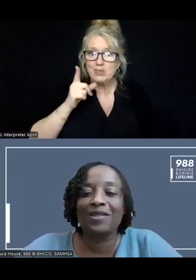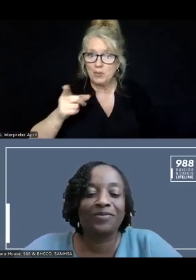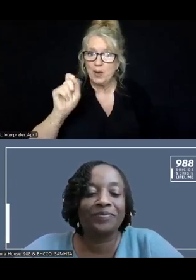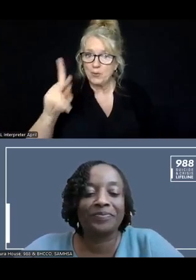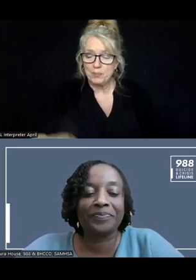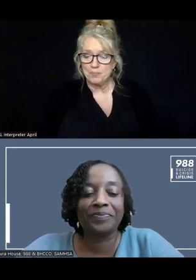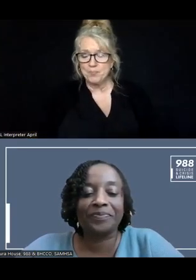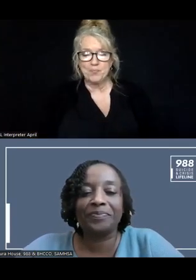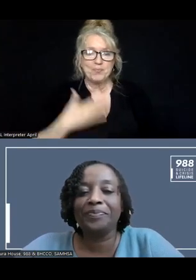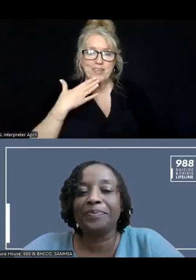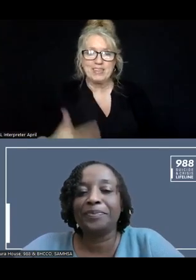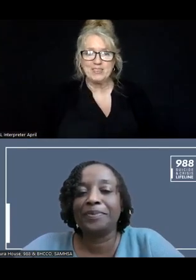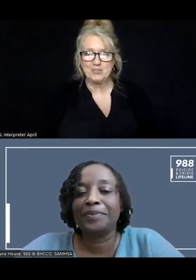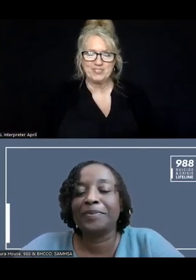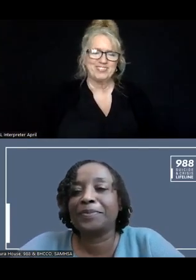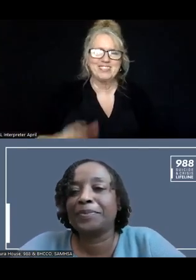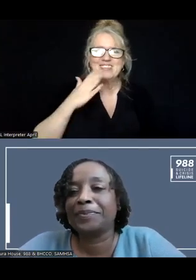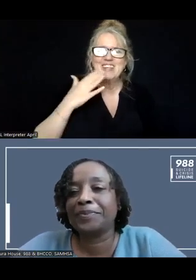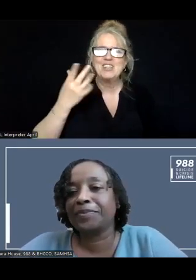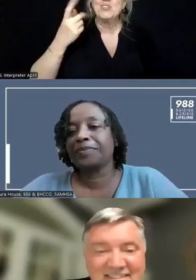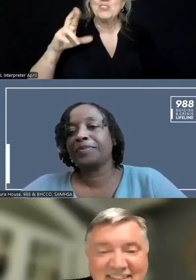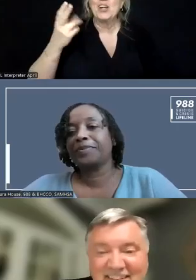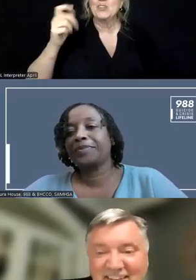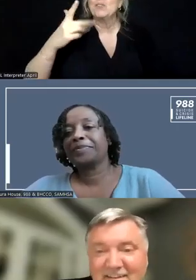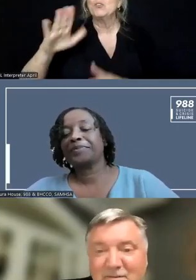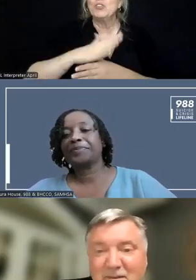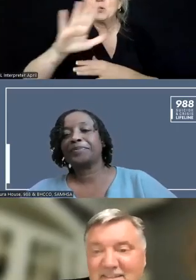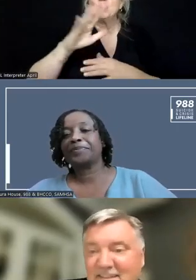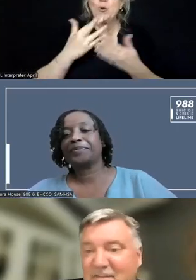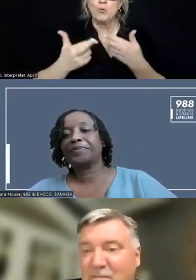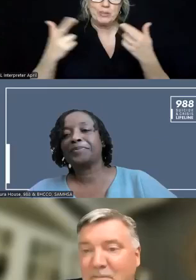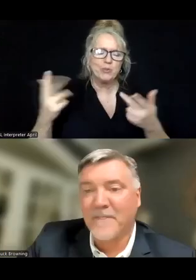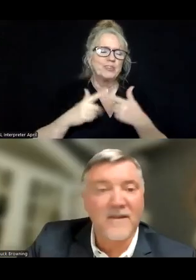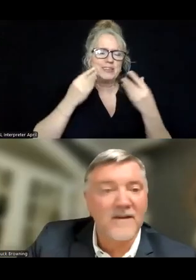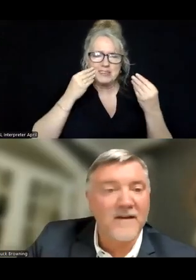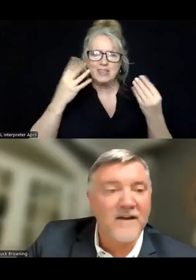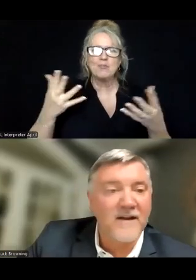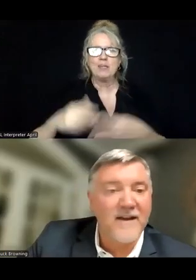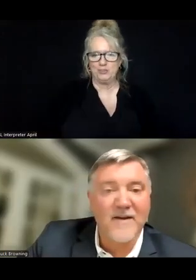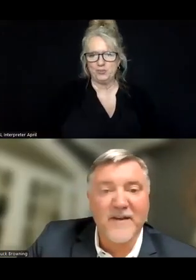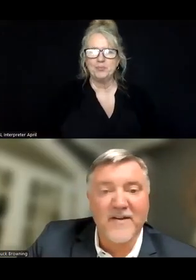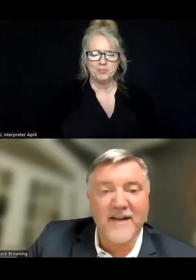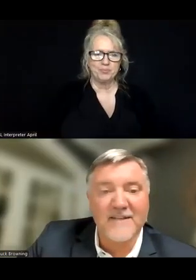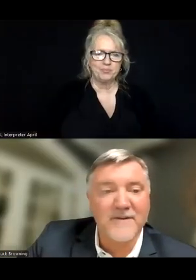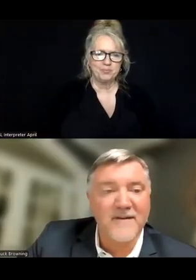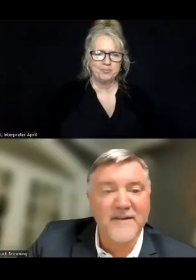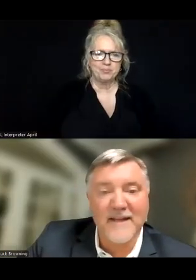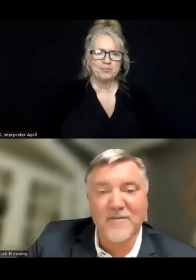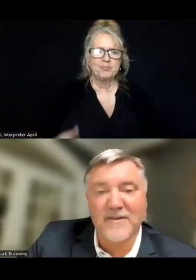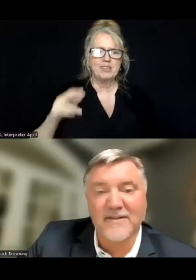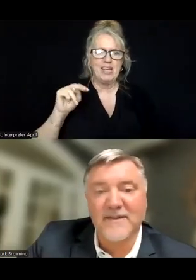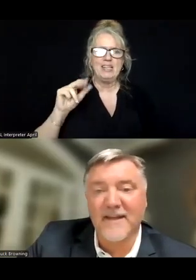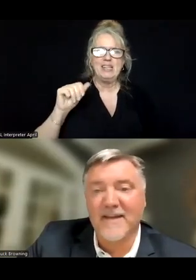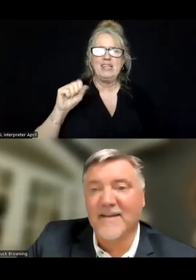Thanks. Thank you, Dr. Howell. Thanks for sharing those resources and information. Now we've got our NASMIT